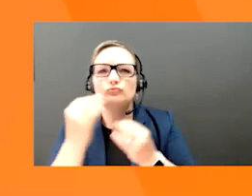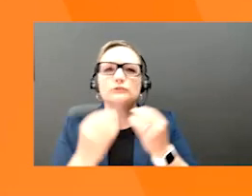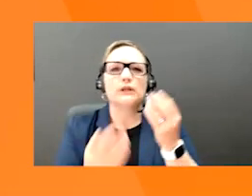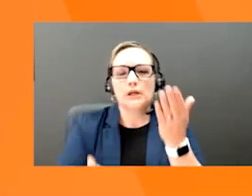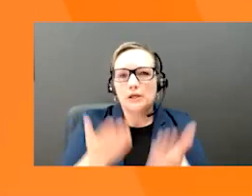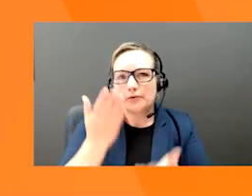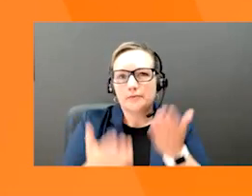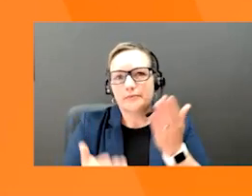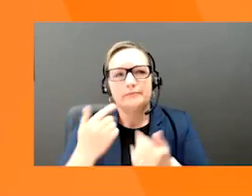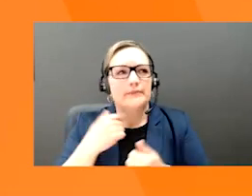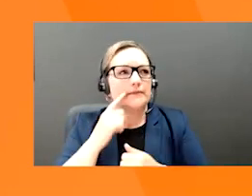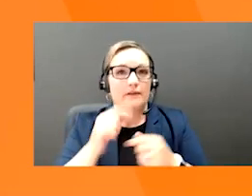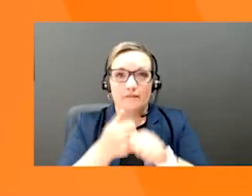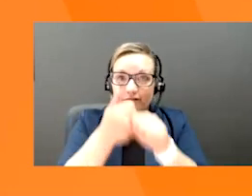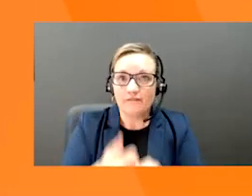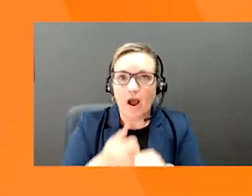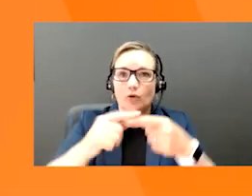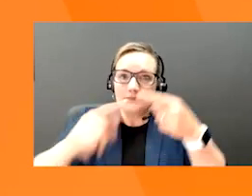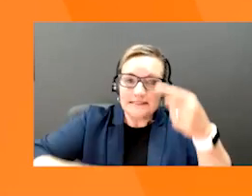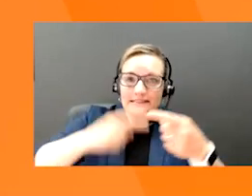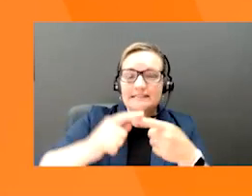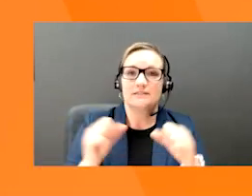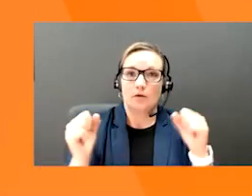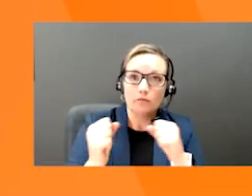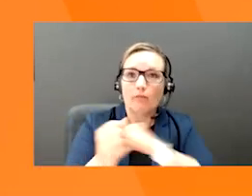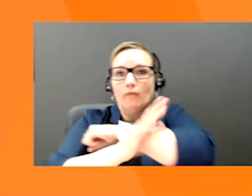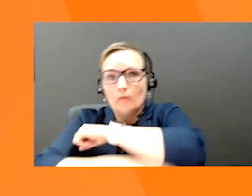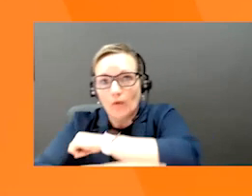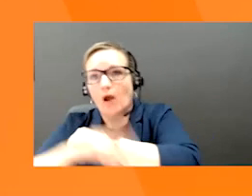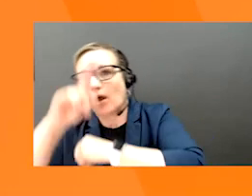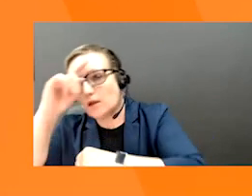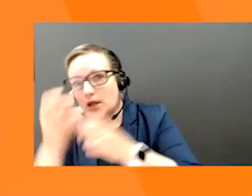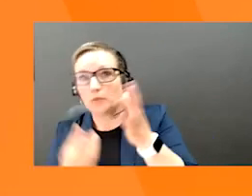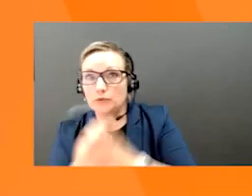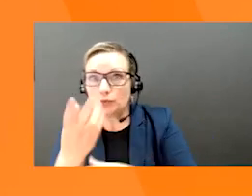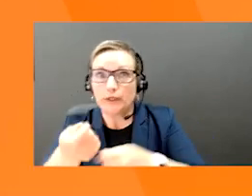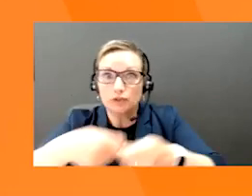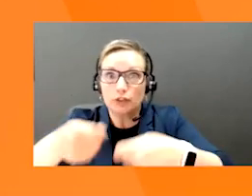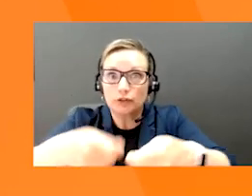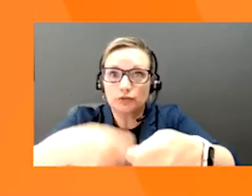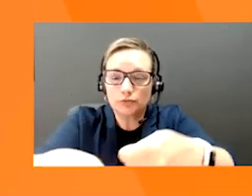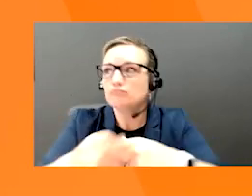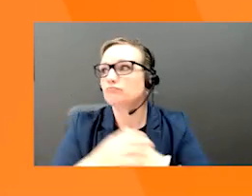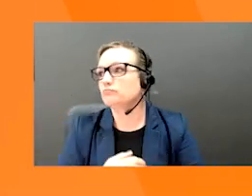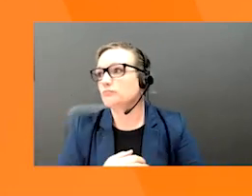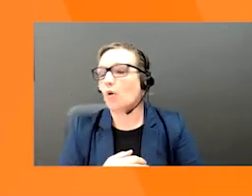seasonality? Are you thinking about introducing a new flavor? If you are, it might be